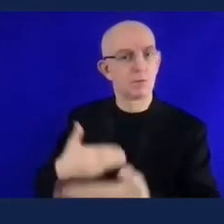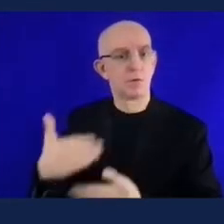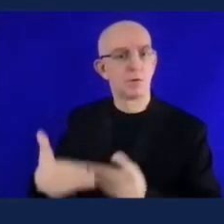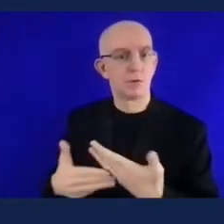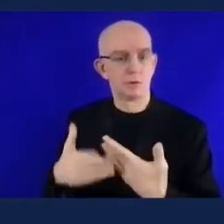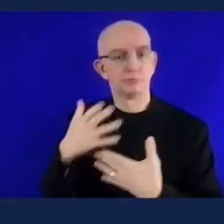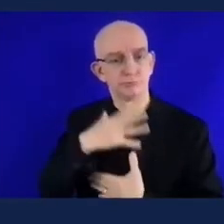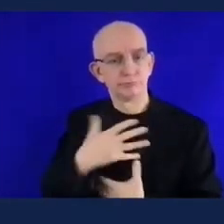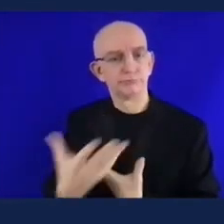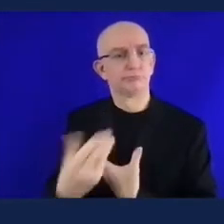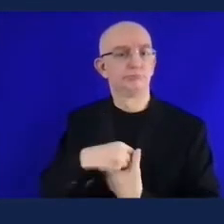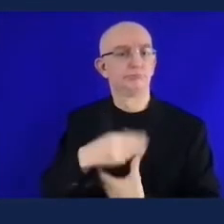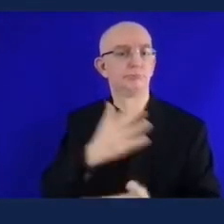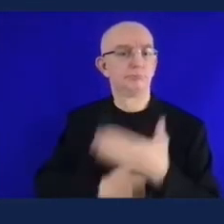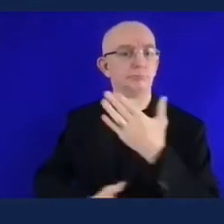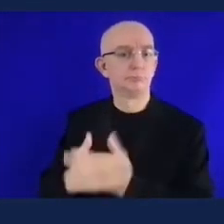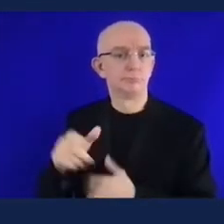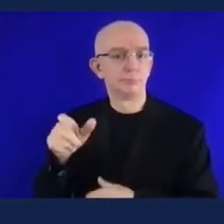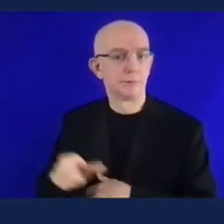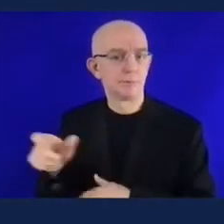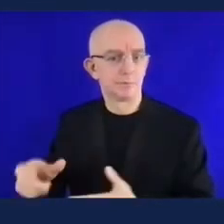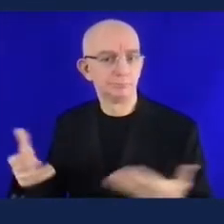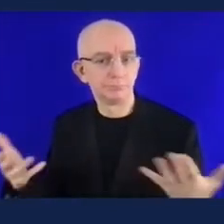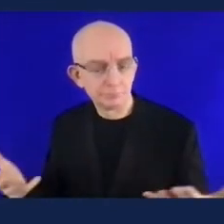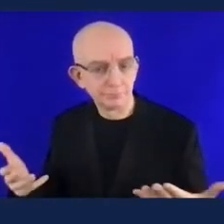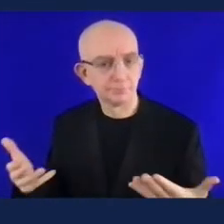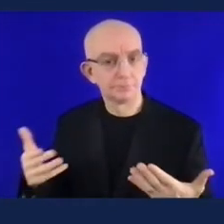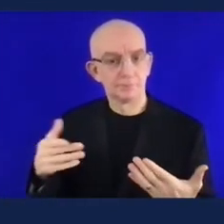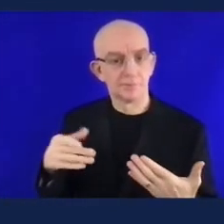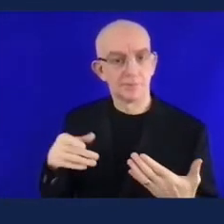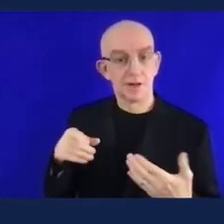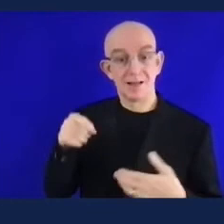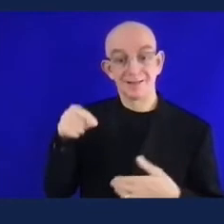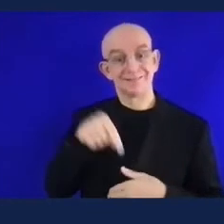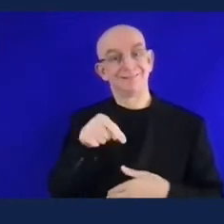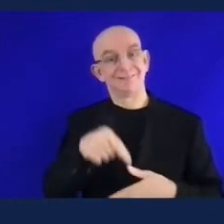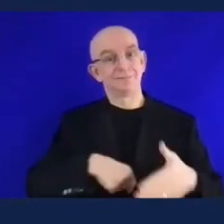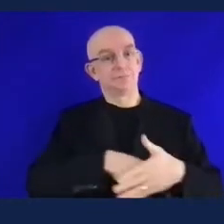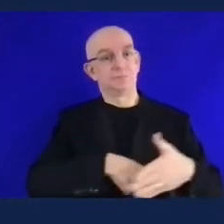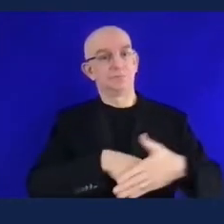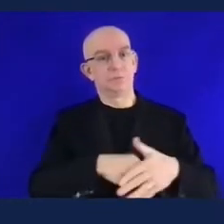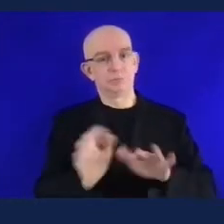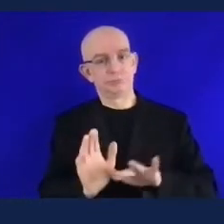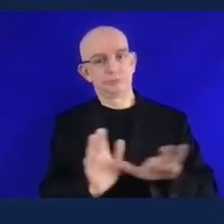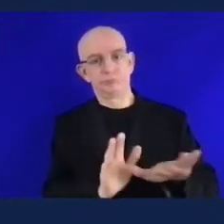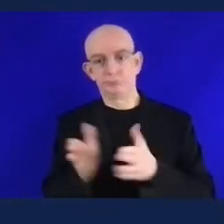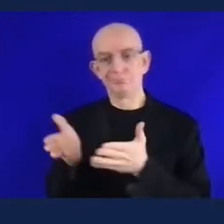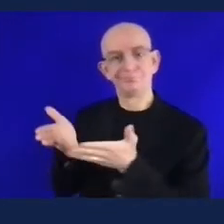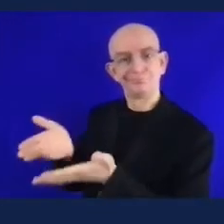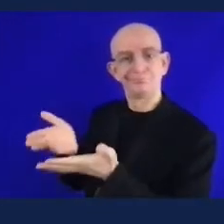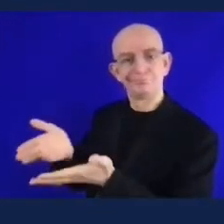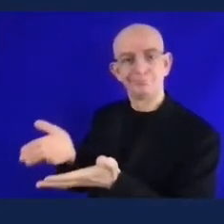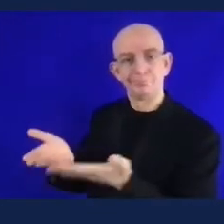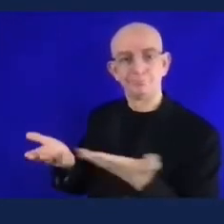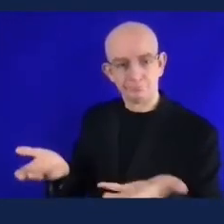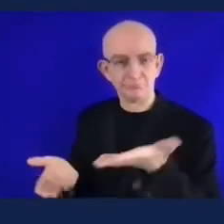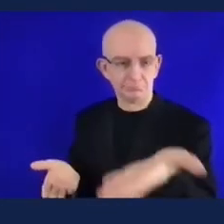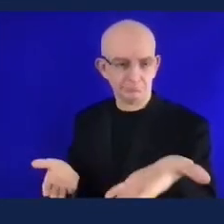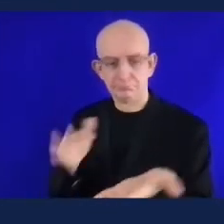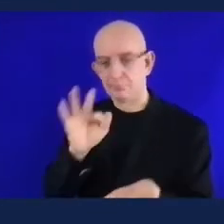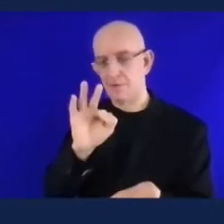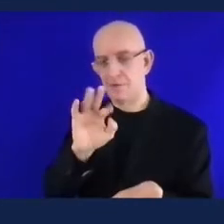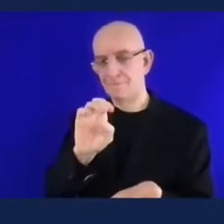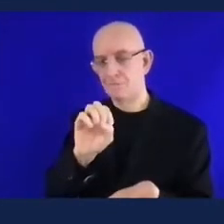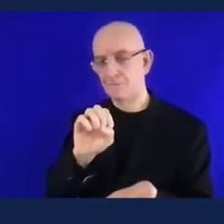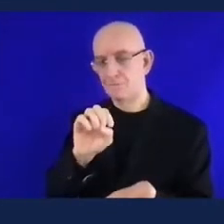so basically what can we do to to uh include disabled people beyond playing opportunities so really